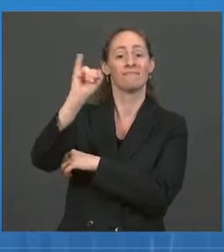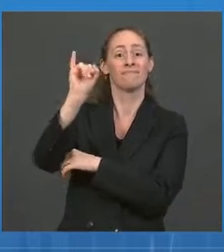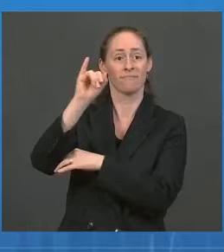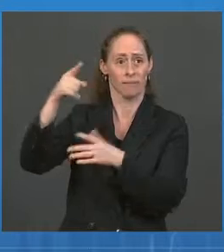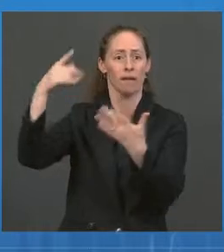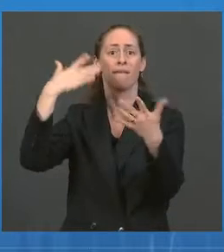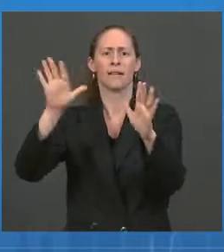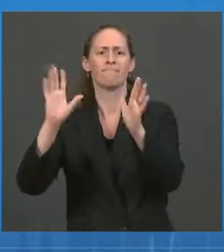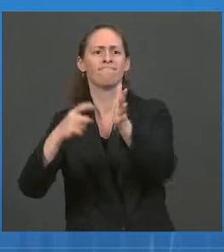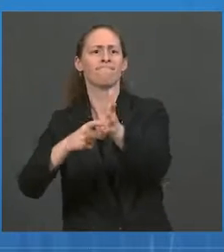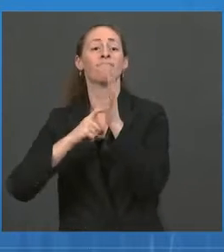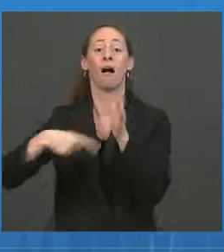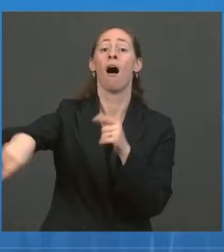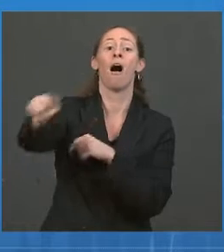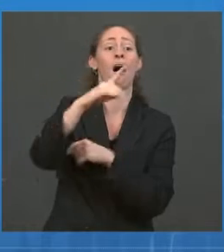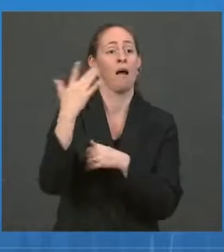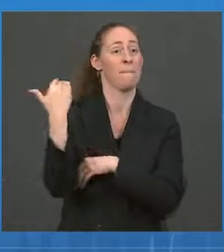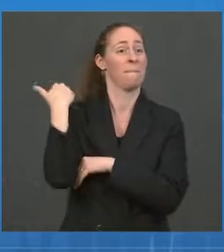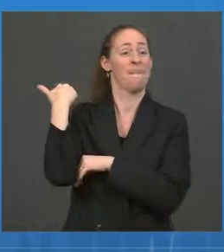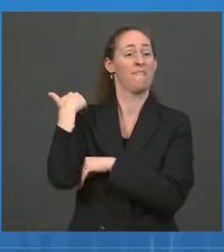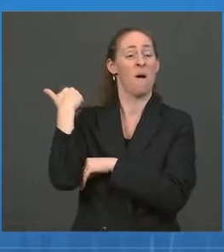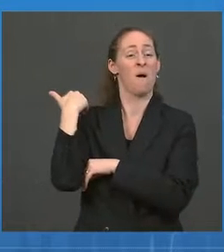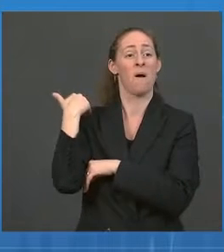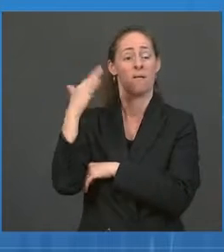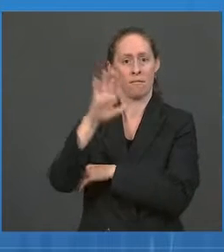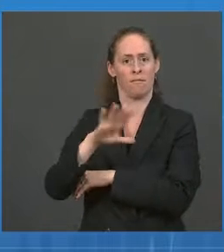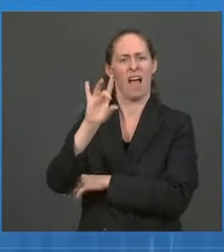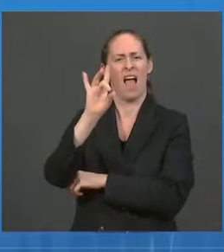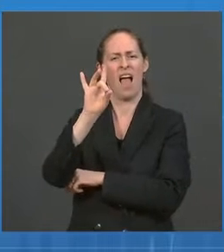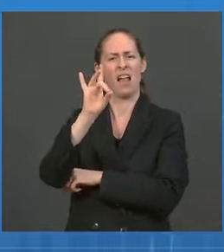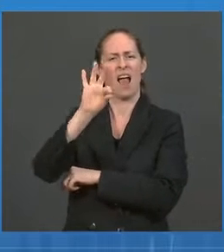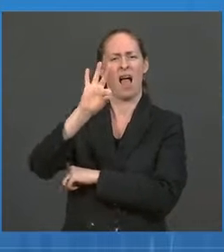month, now has 89 percent of their employees vaccinated.